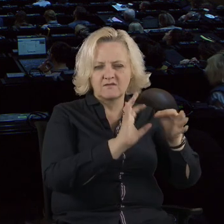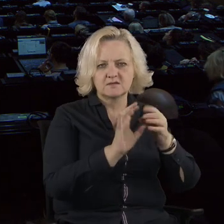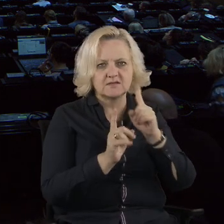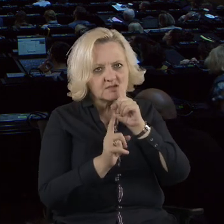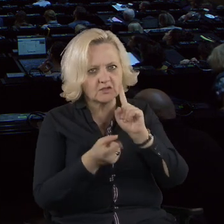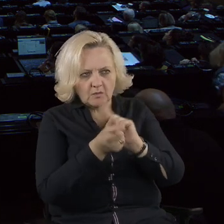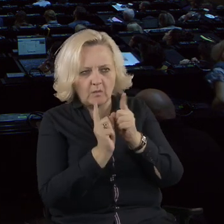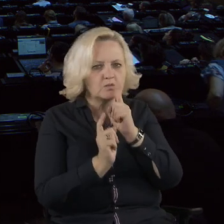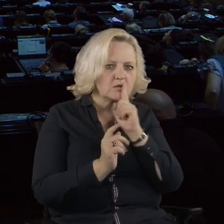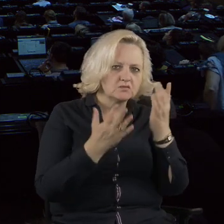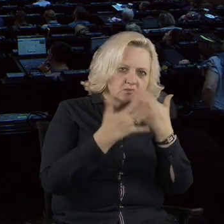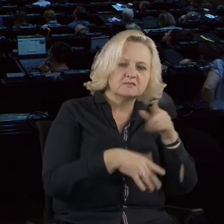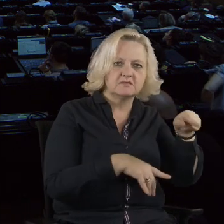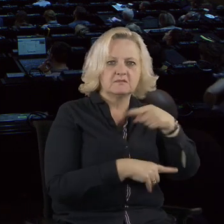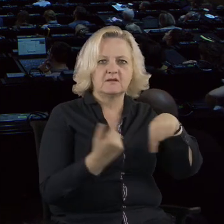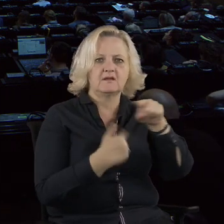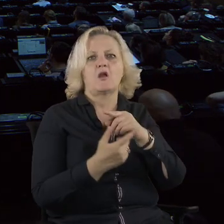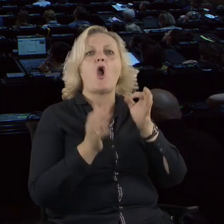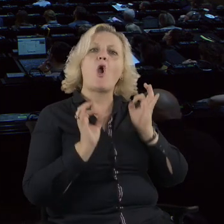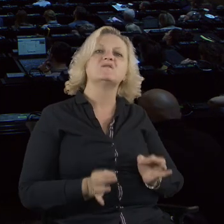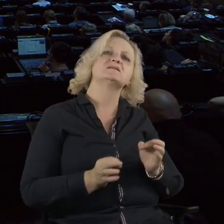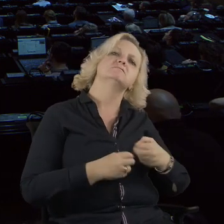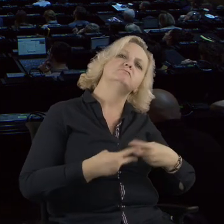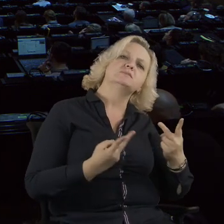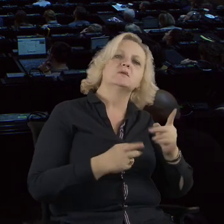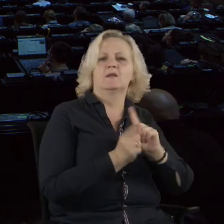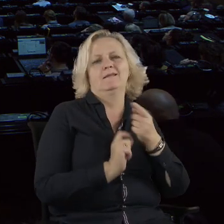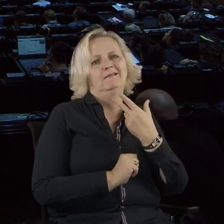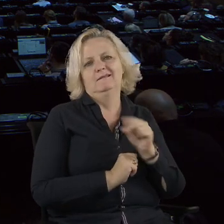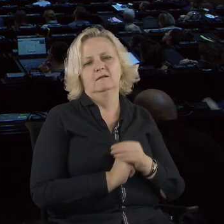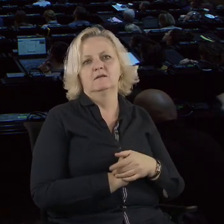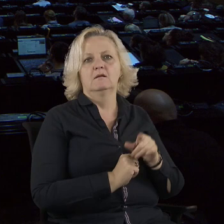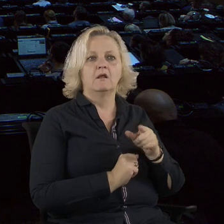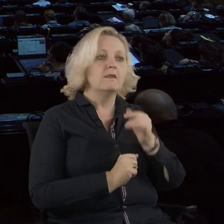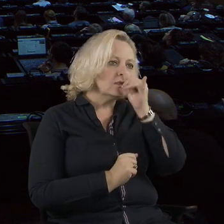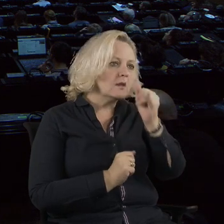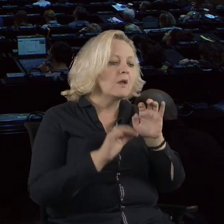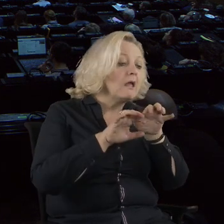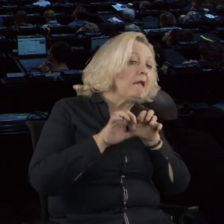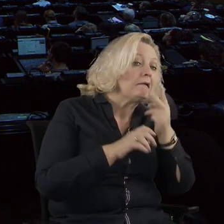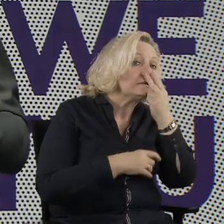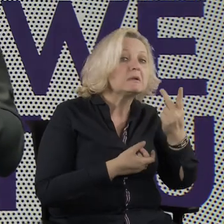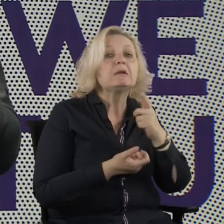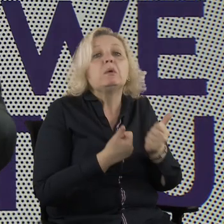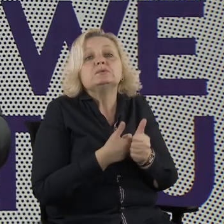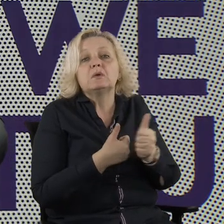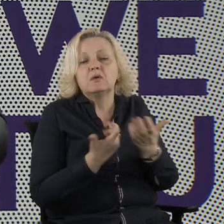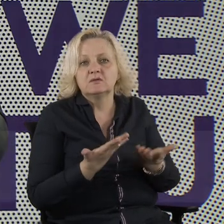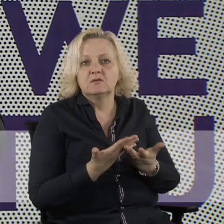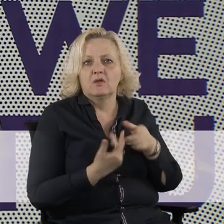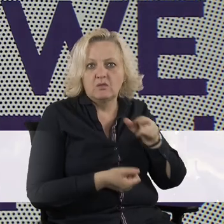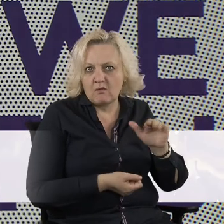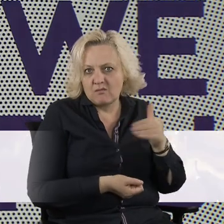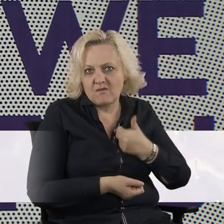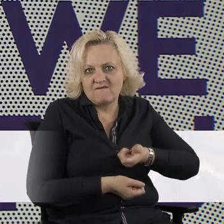happens when we don't see it. It also has been happening this way for decades in a lot of countries for centuries.